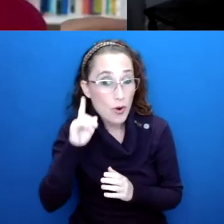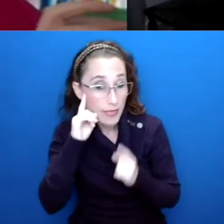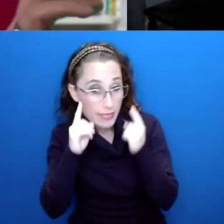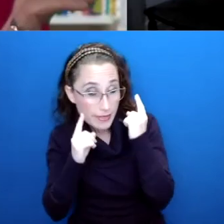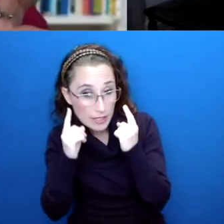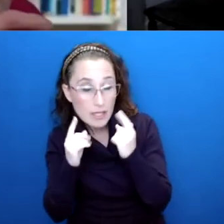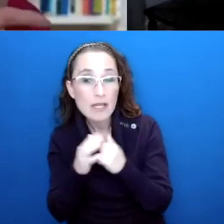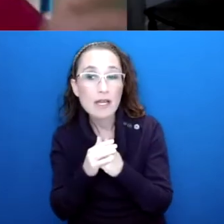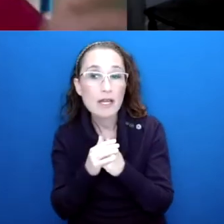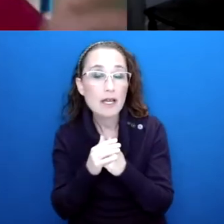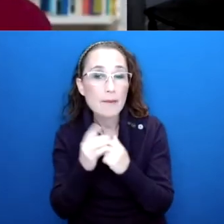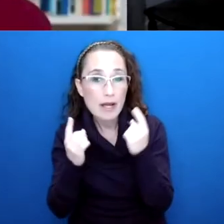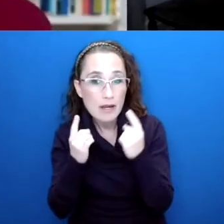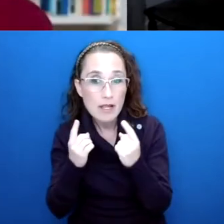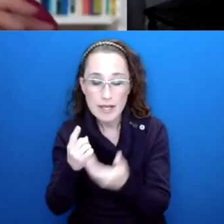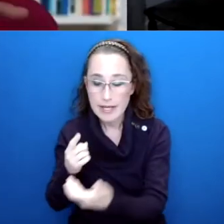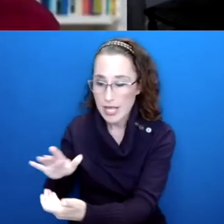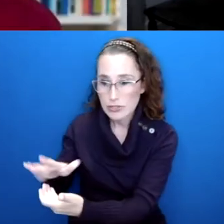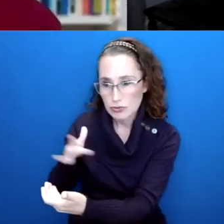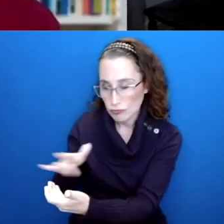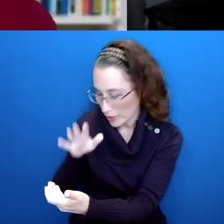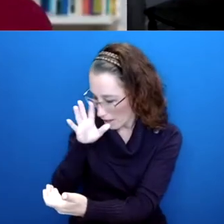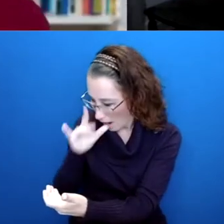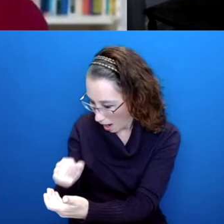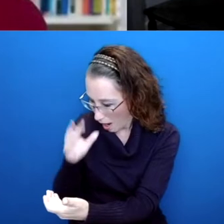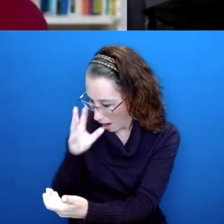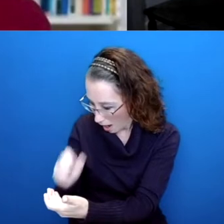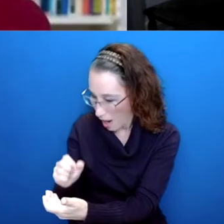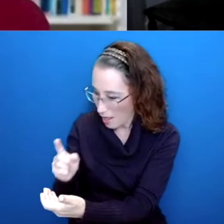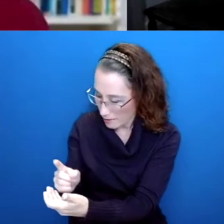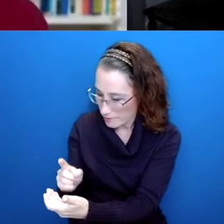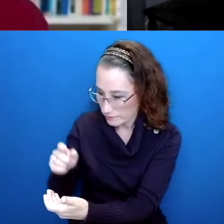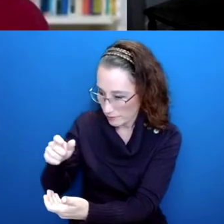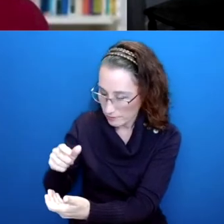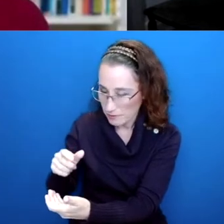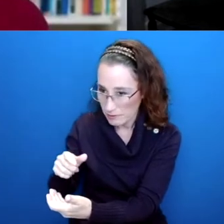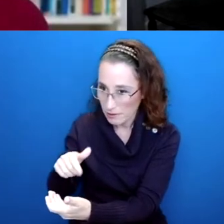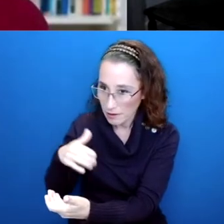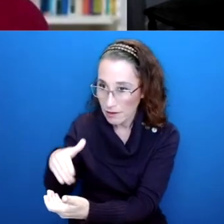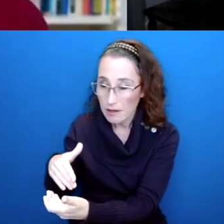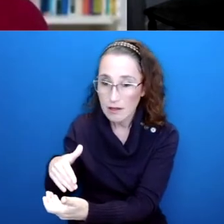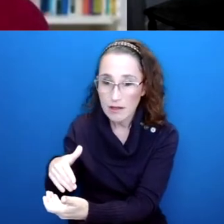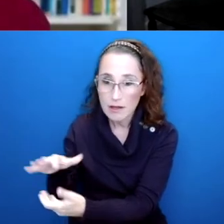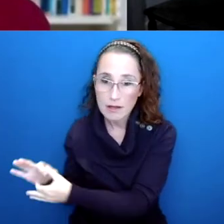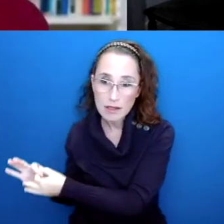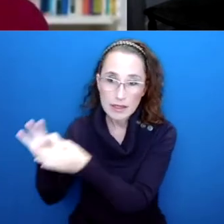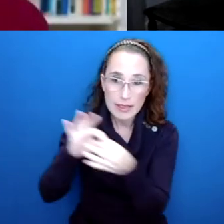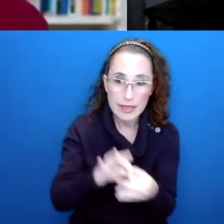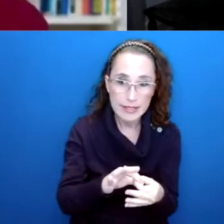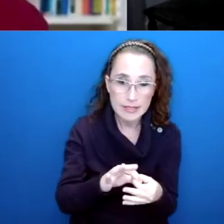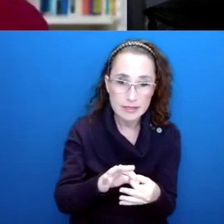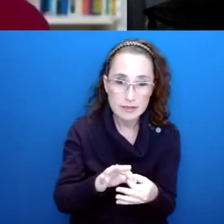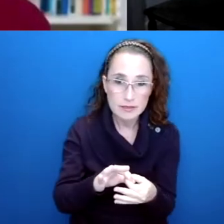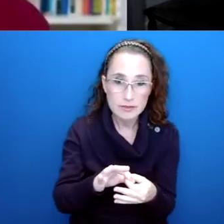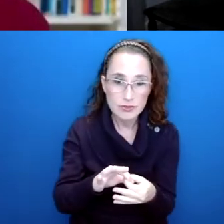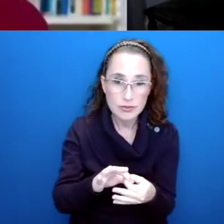reckoned with screen time and the kind of the role of phones